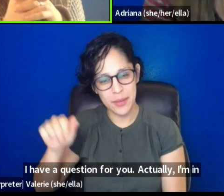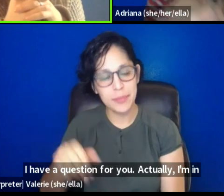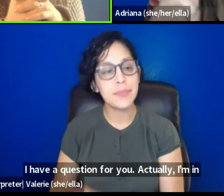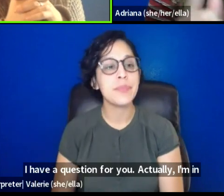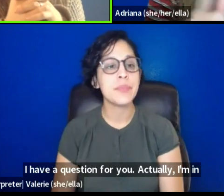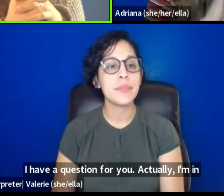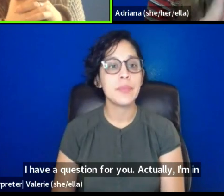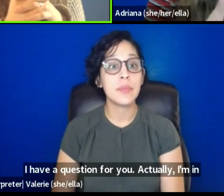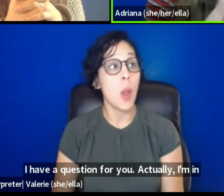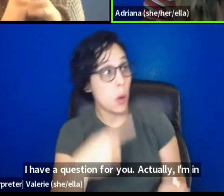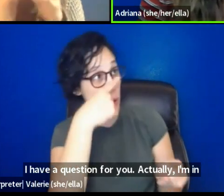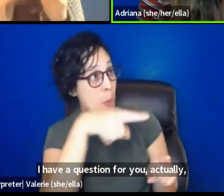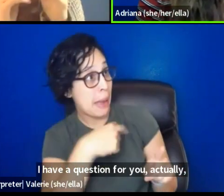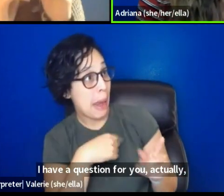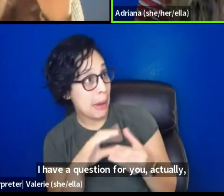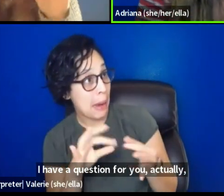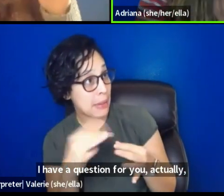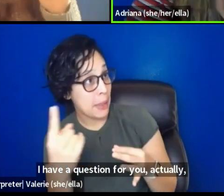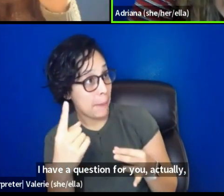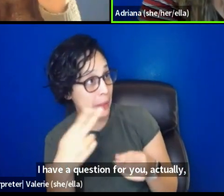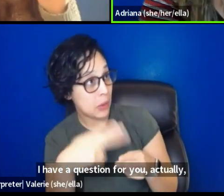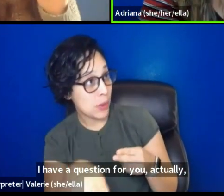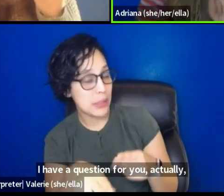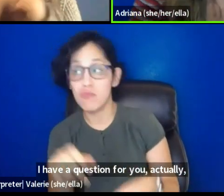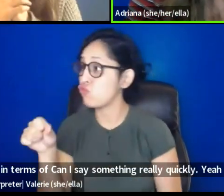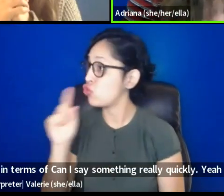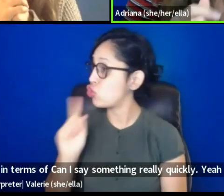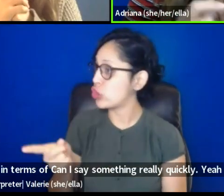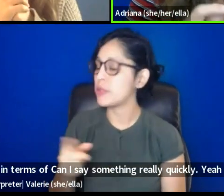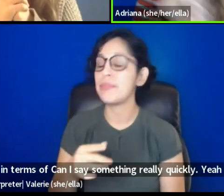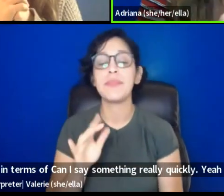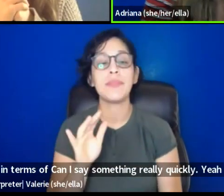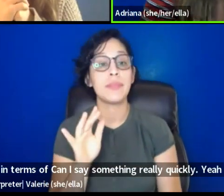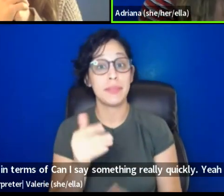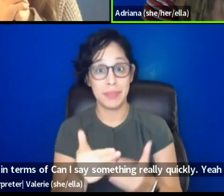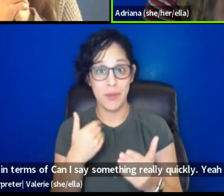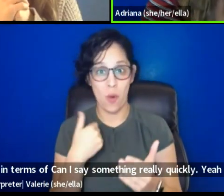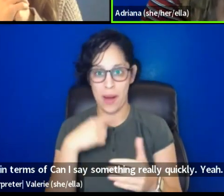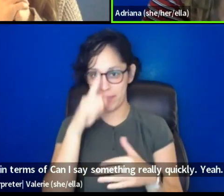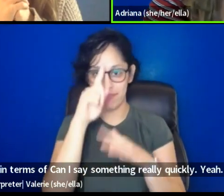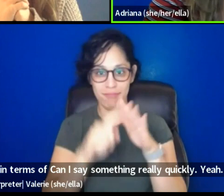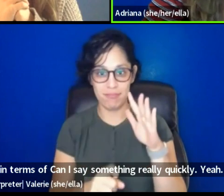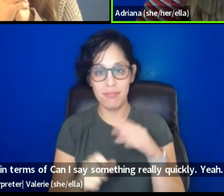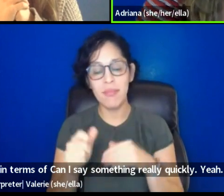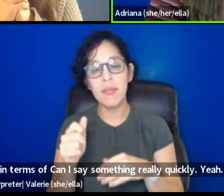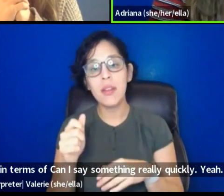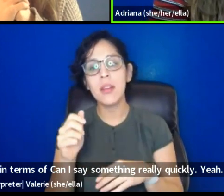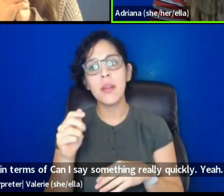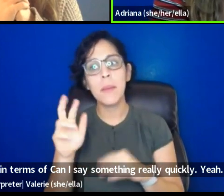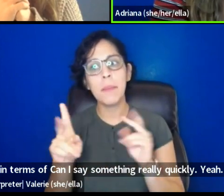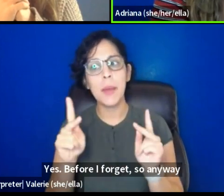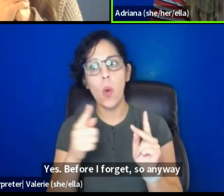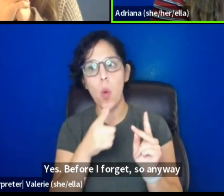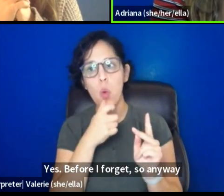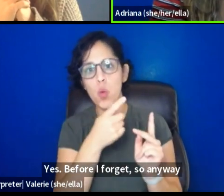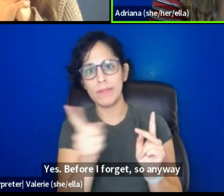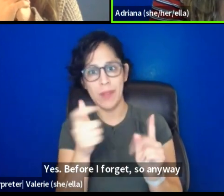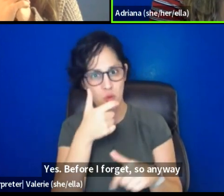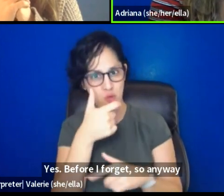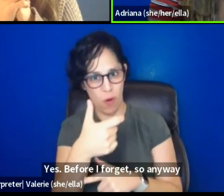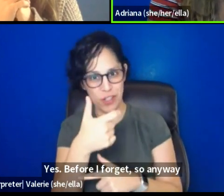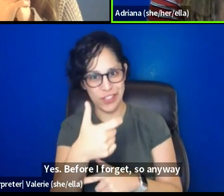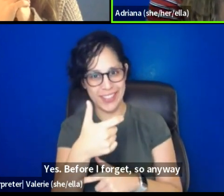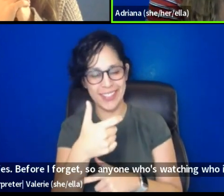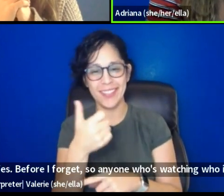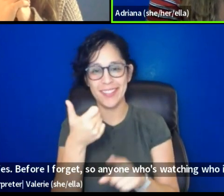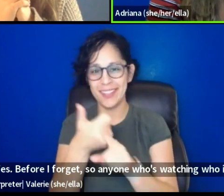in terms of... can I say something really quickly? Yes. Um, yes, uh, before I forget, so anyone who's watching, um, who is